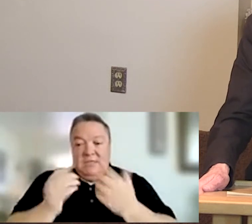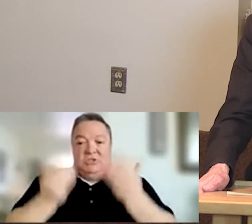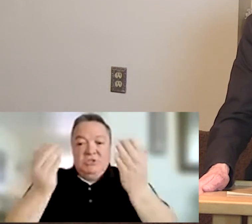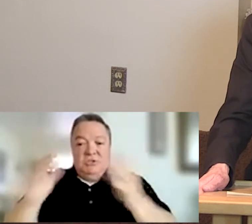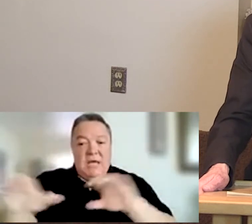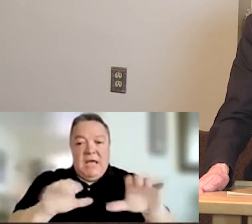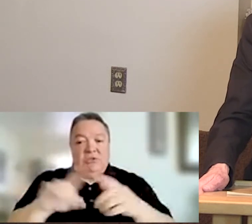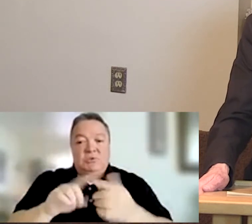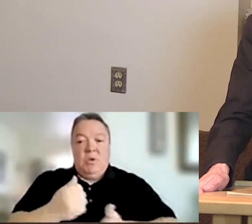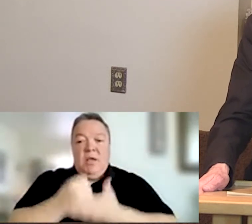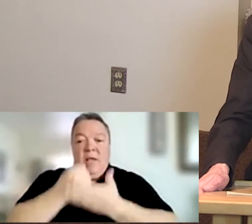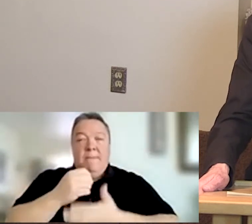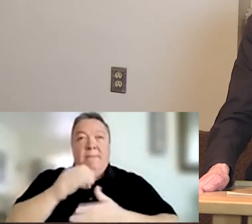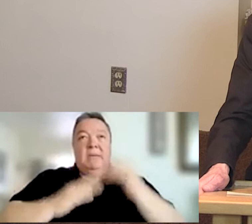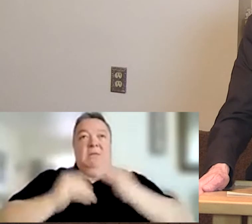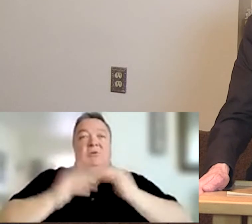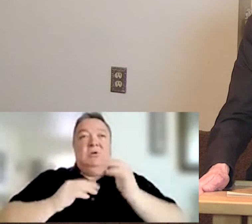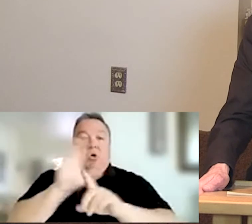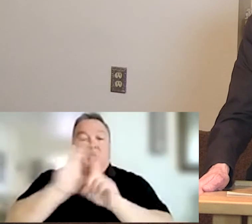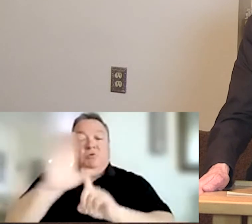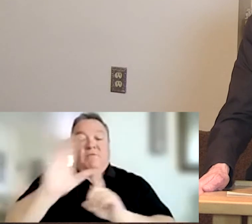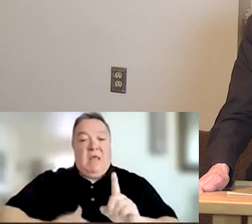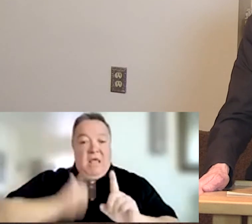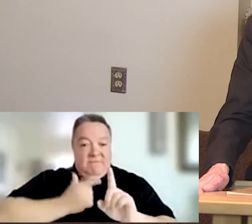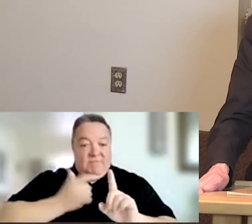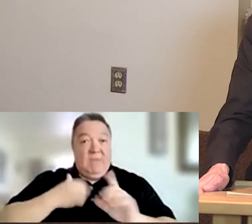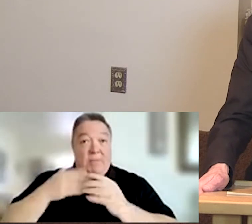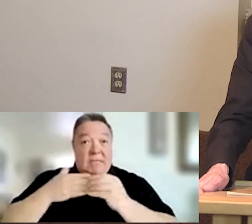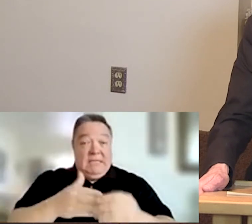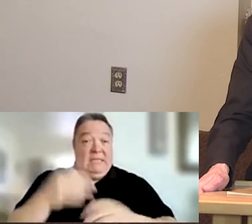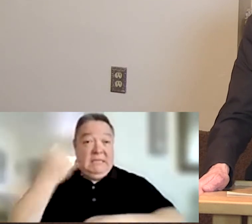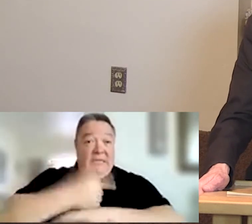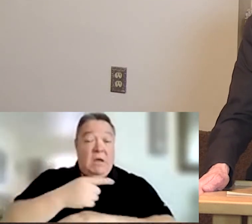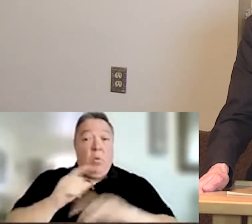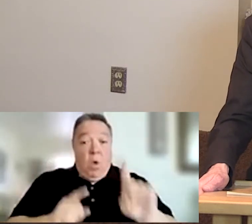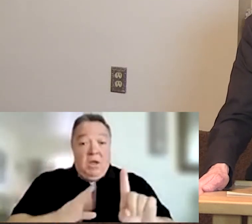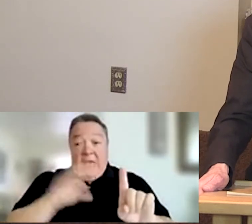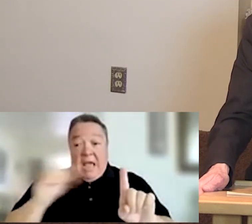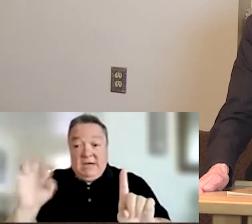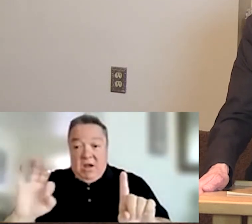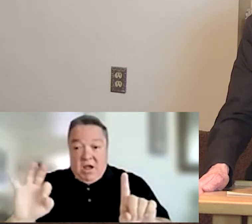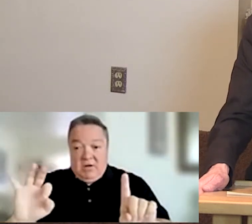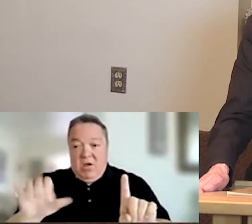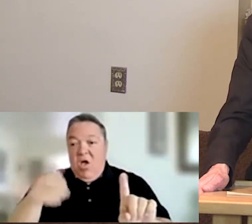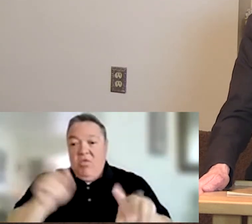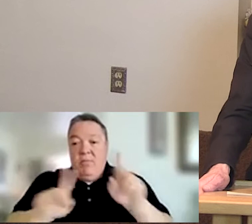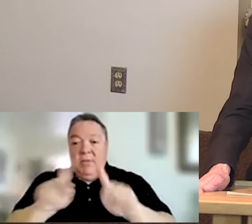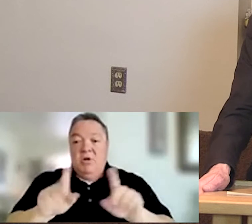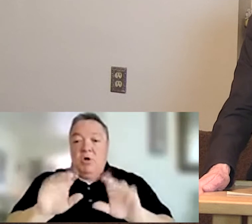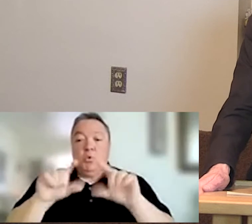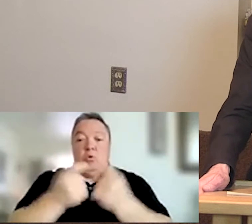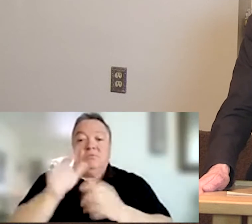to help build a culture of life. I will be leading day one and day nine, and other people and groups from around the